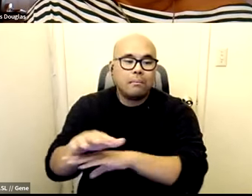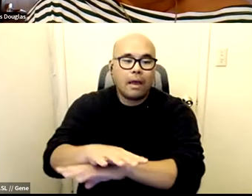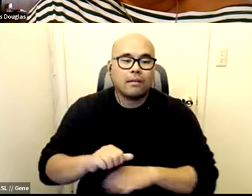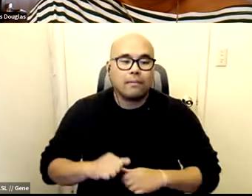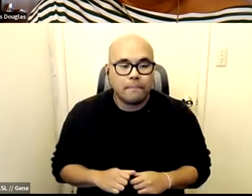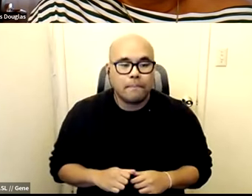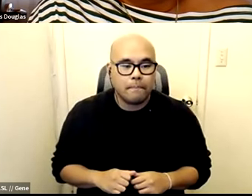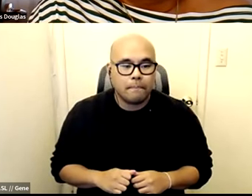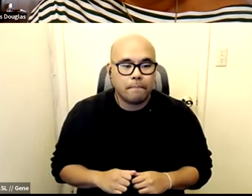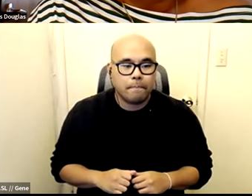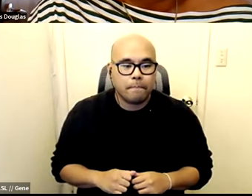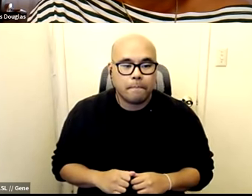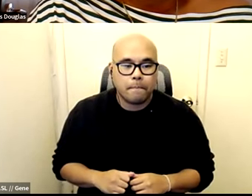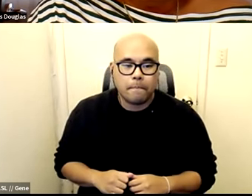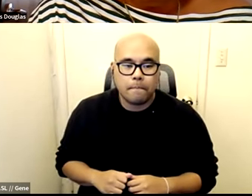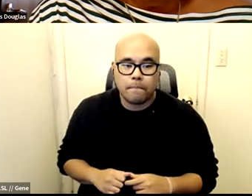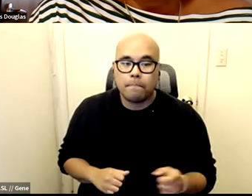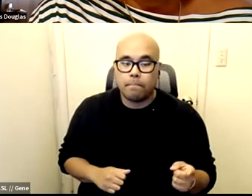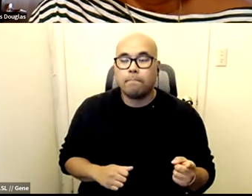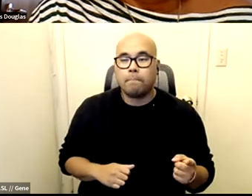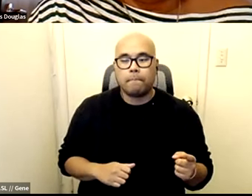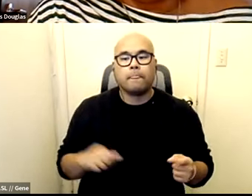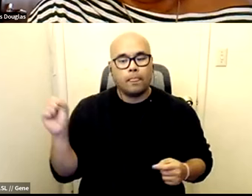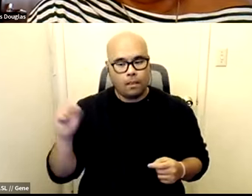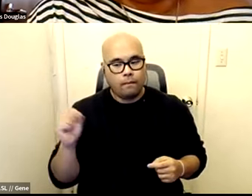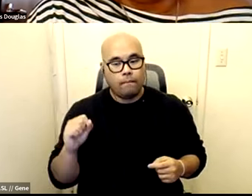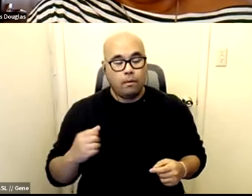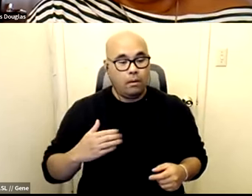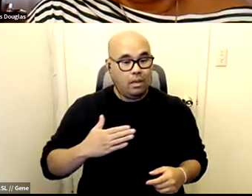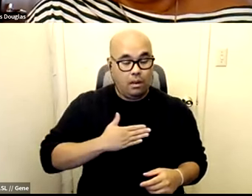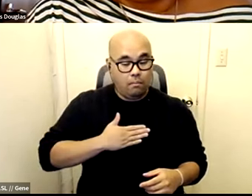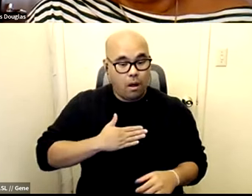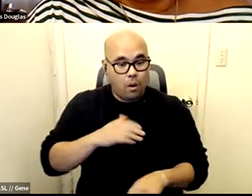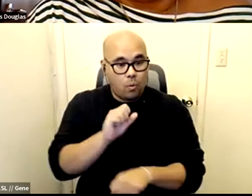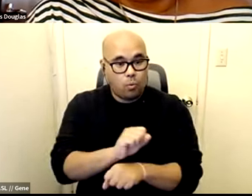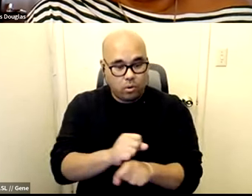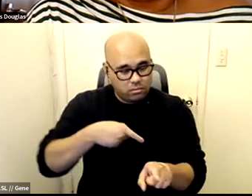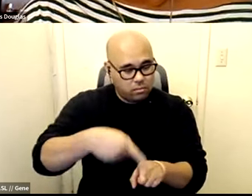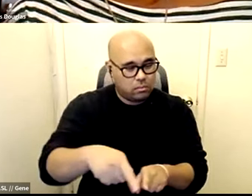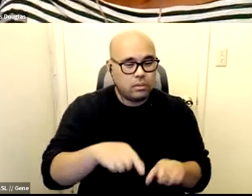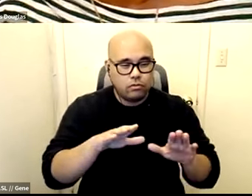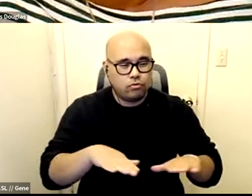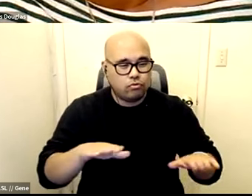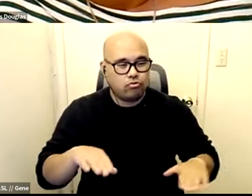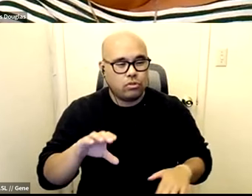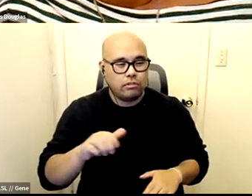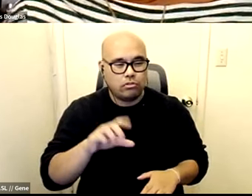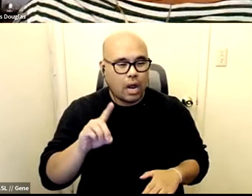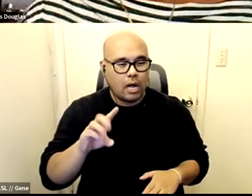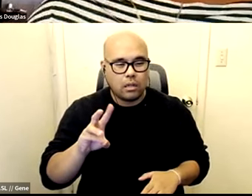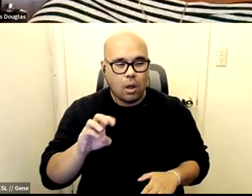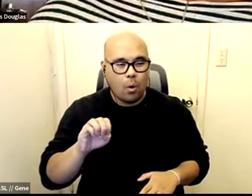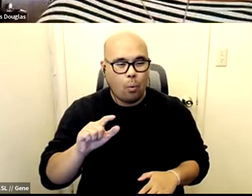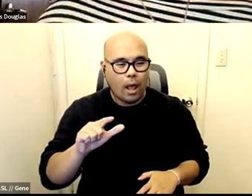you know in the work that i do mainly around child welfare and trying and working to